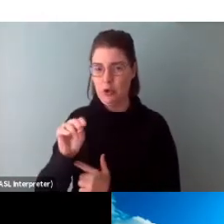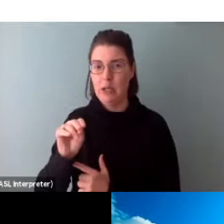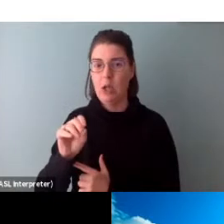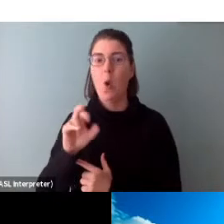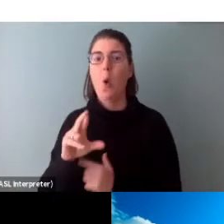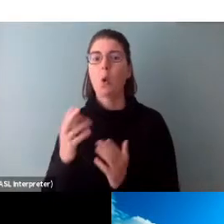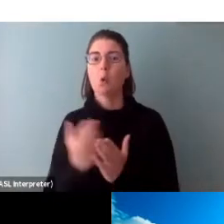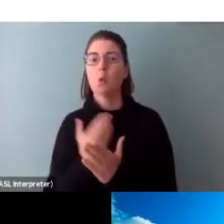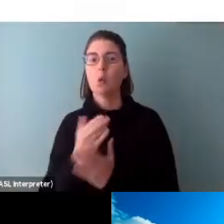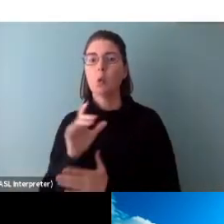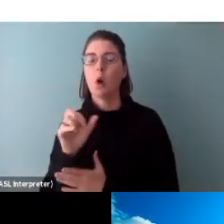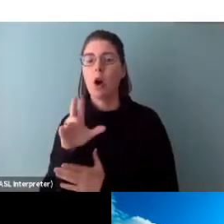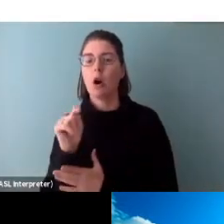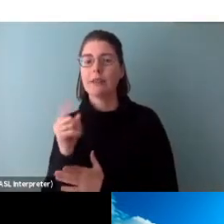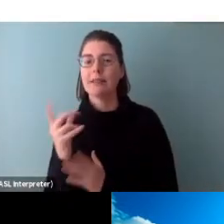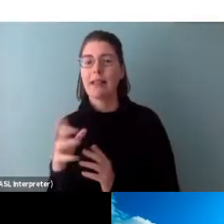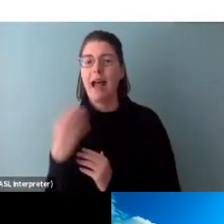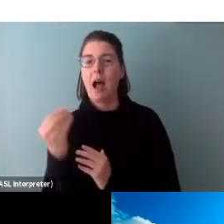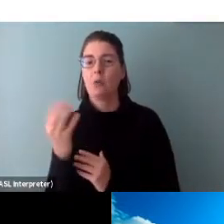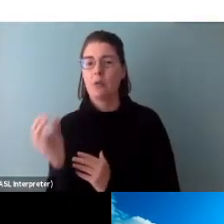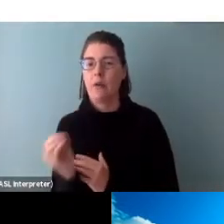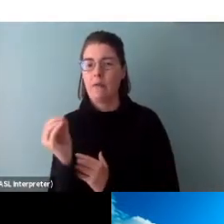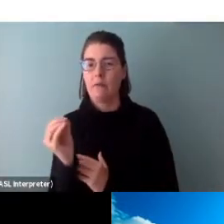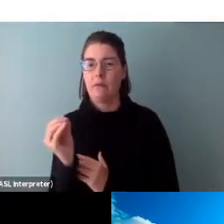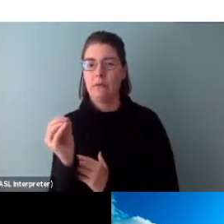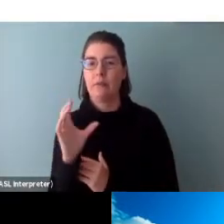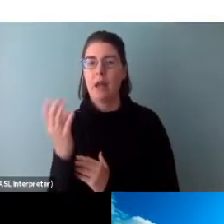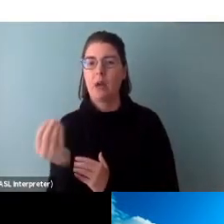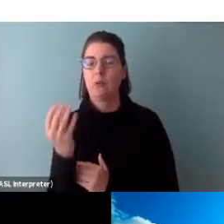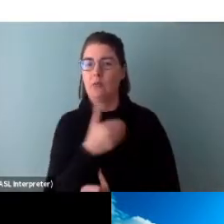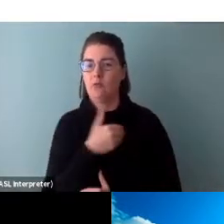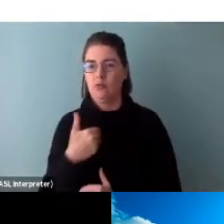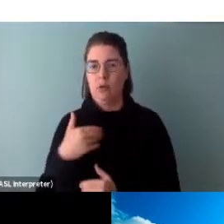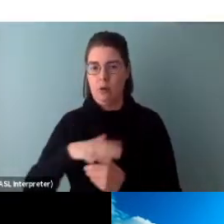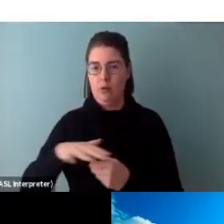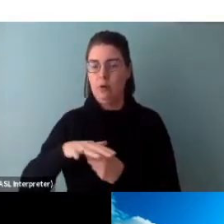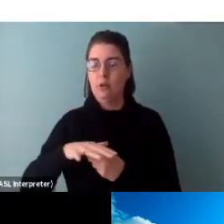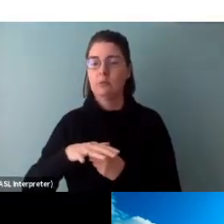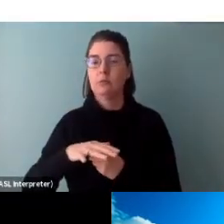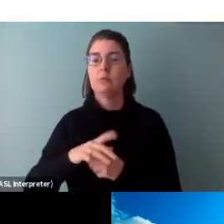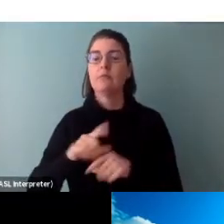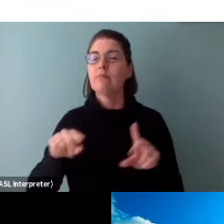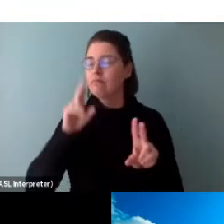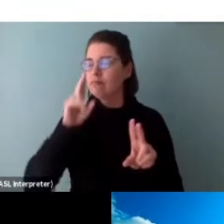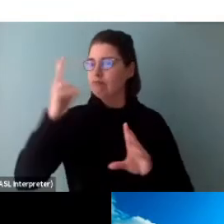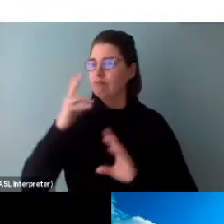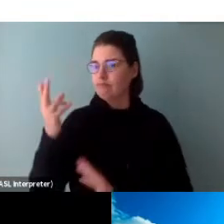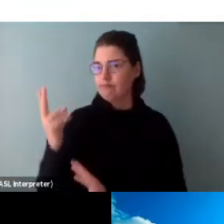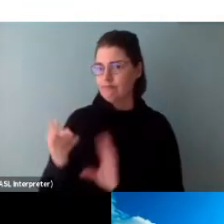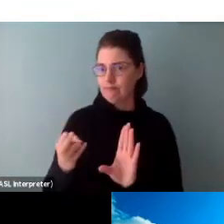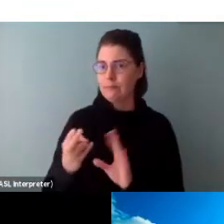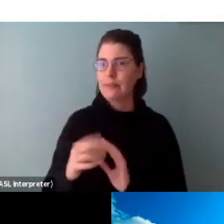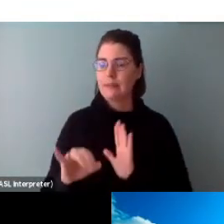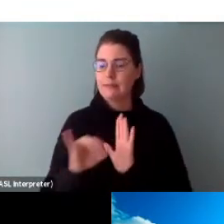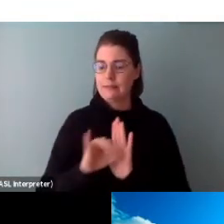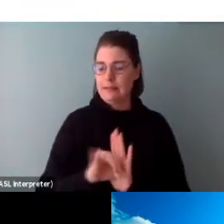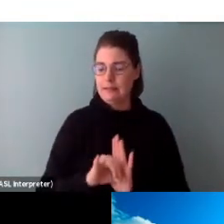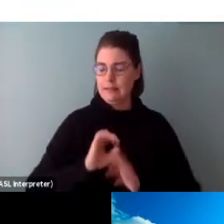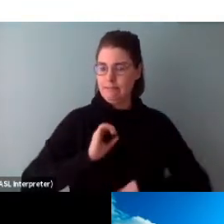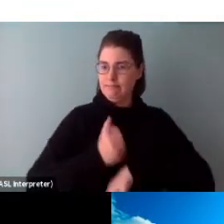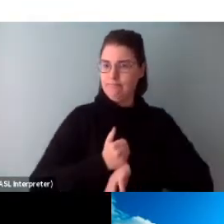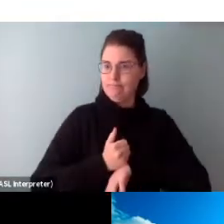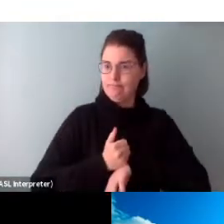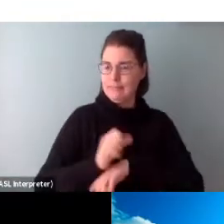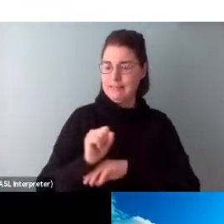organizations mandated to support these groups. These groups have a unique history, identity, and status in Canada.